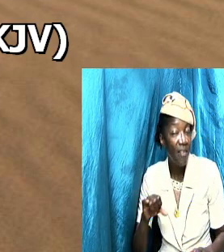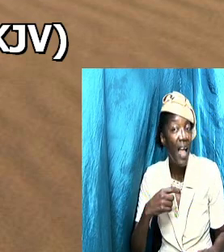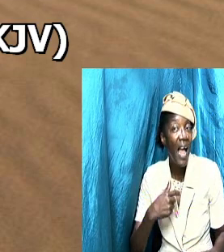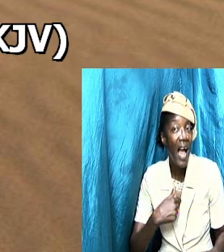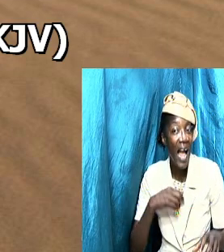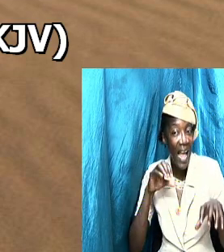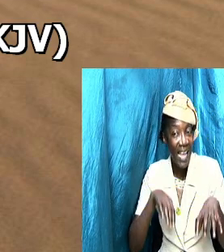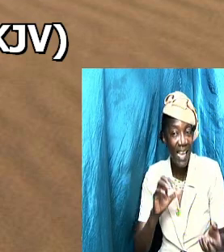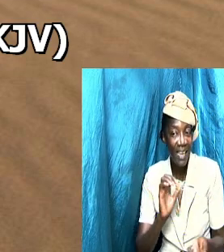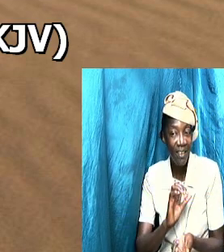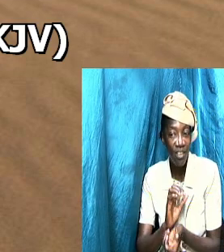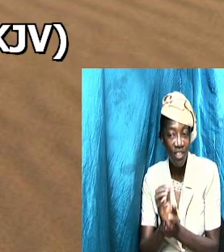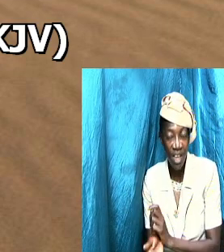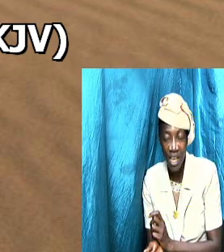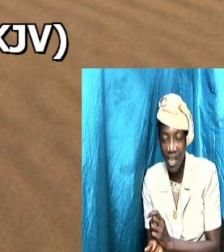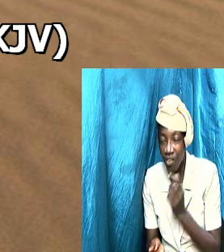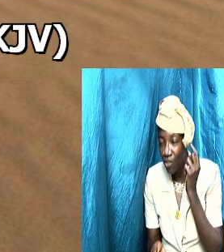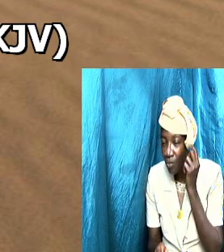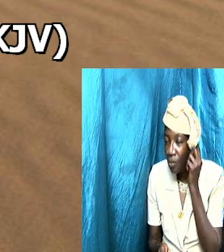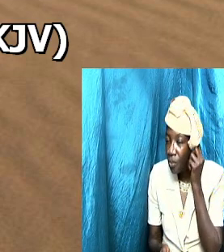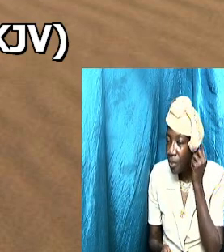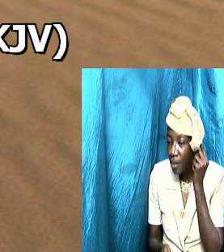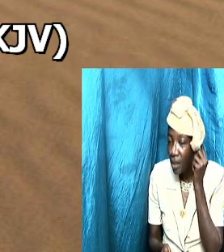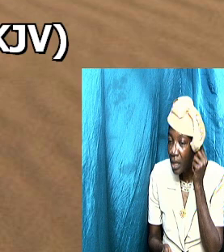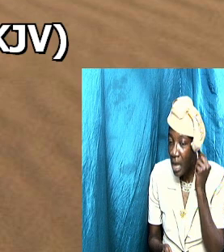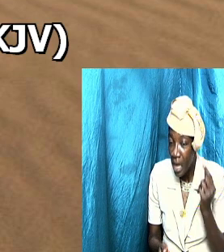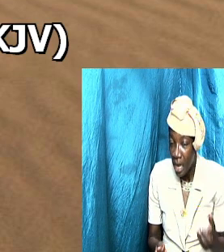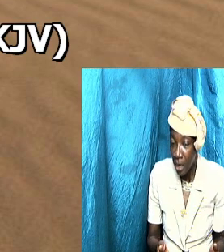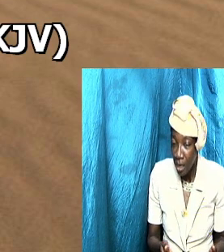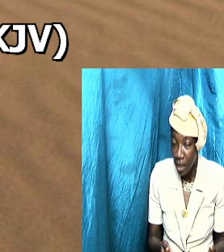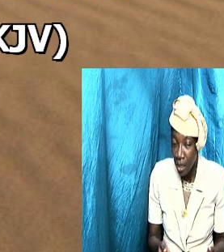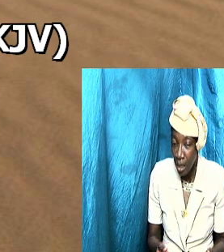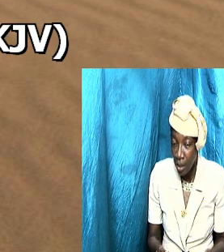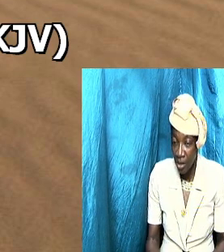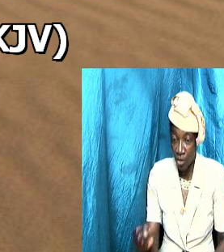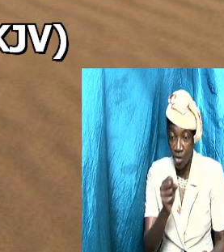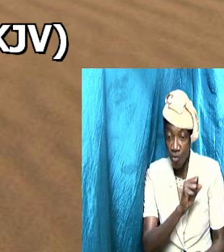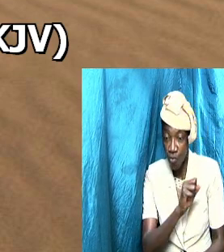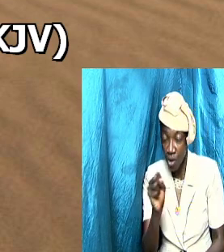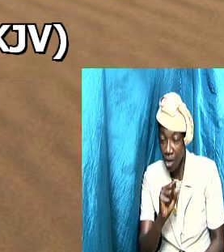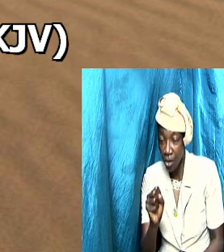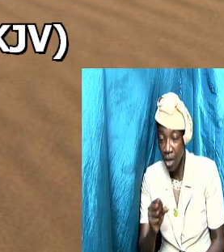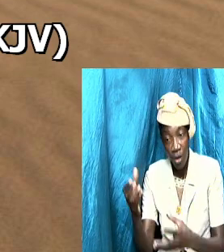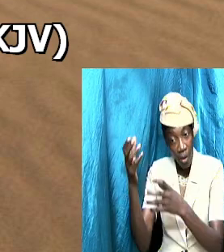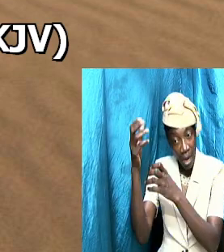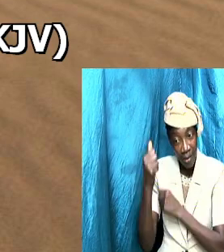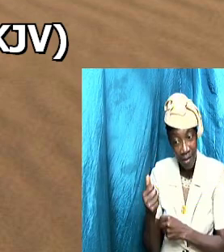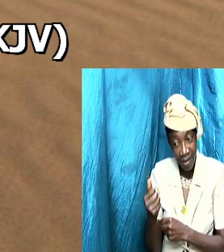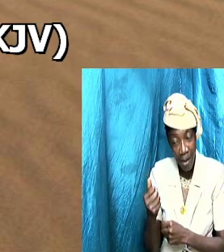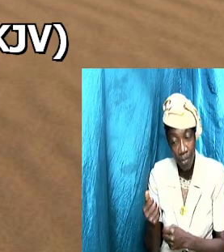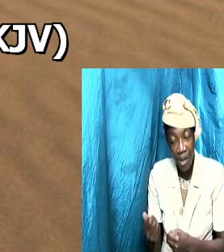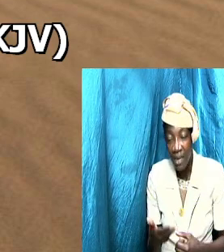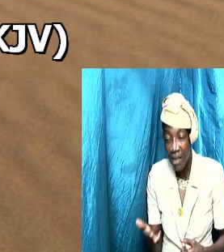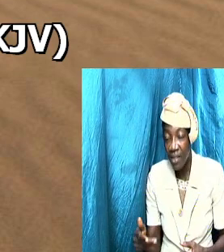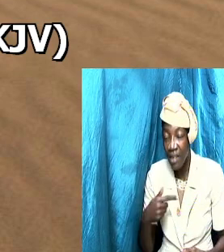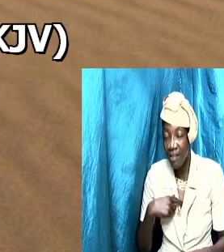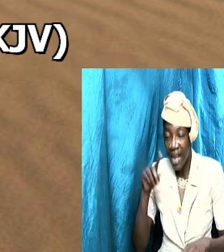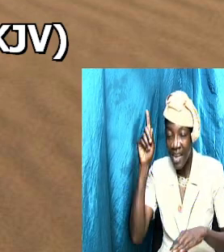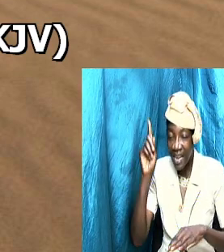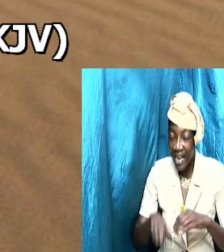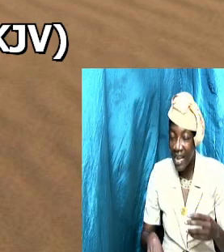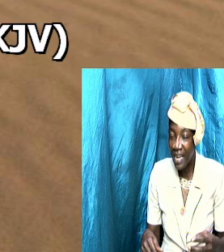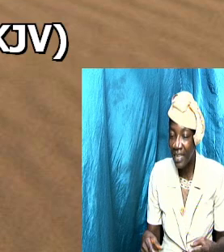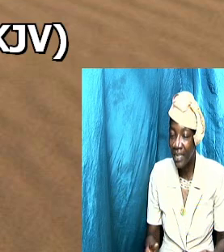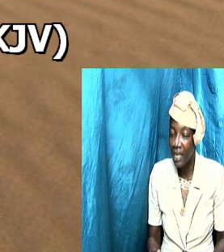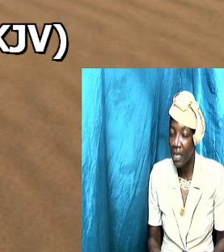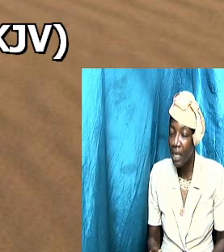the serenity to accept the things I cannot change and the wisdom